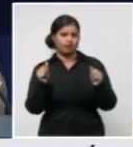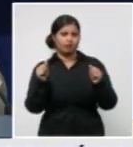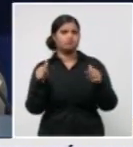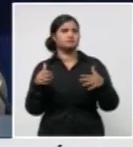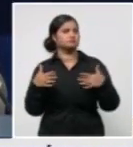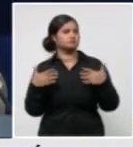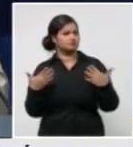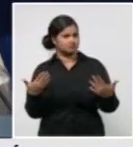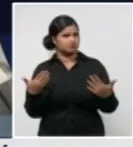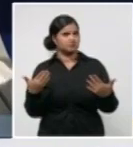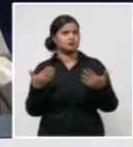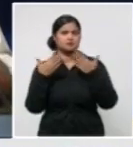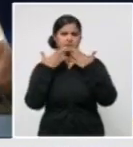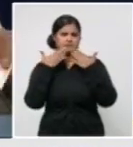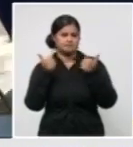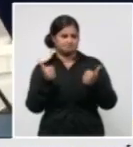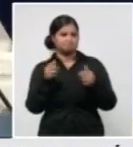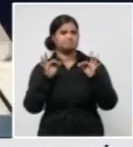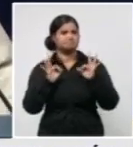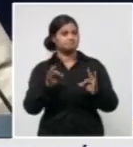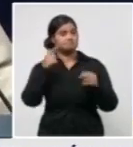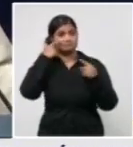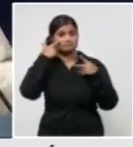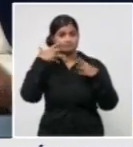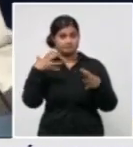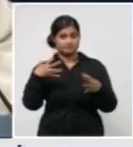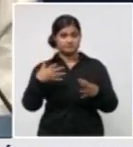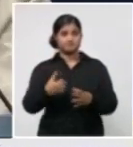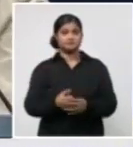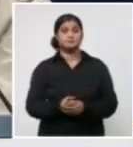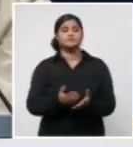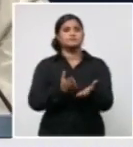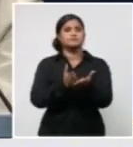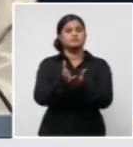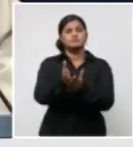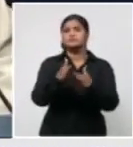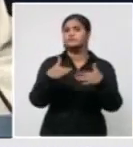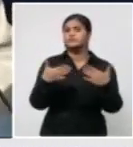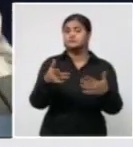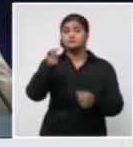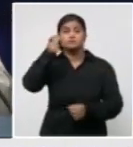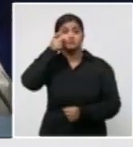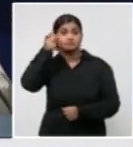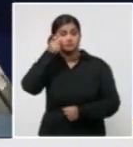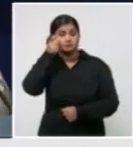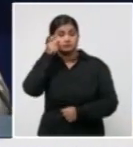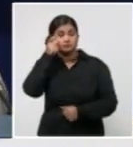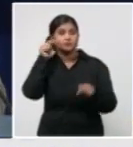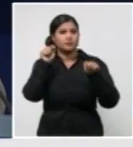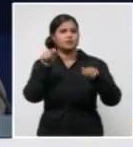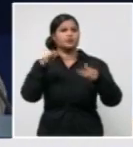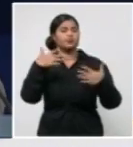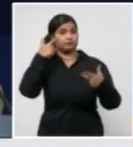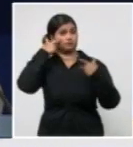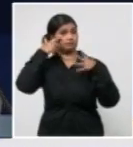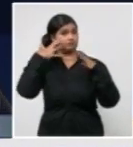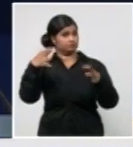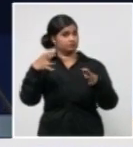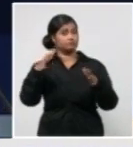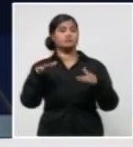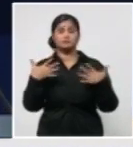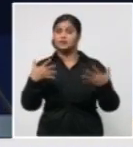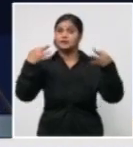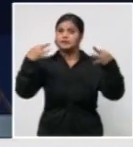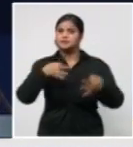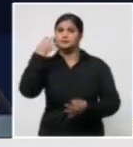.9% of the total. 71 or 98.6% are clinically stable. One